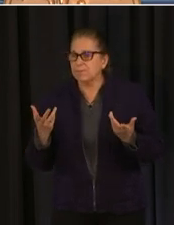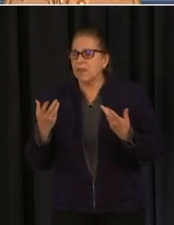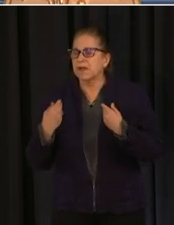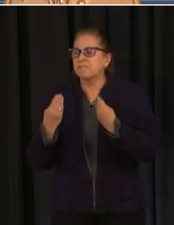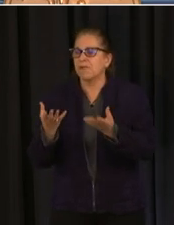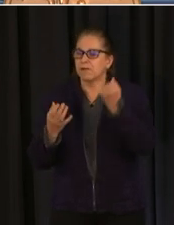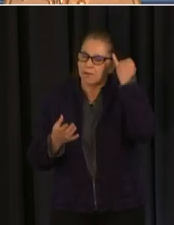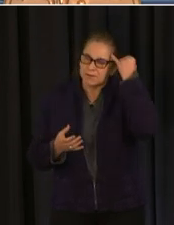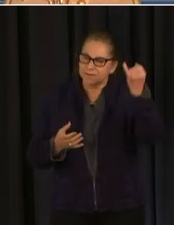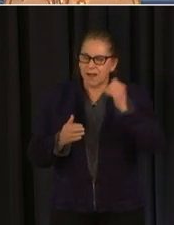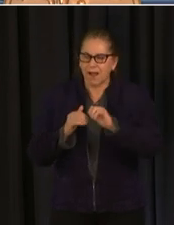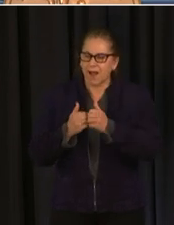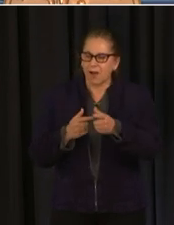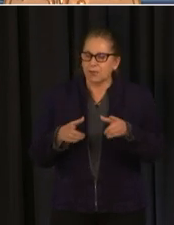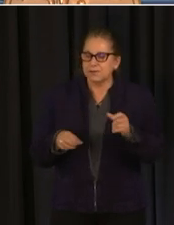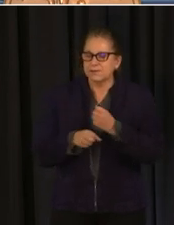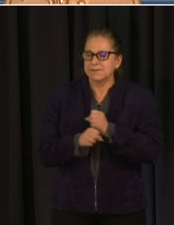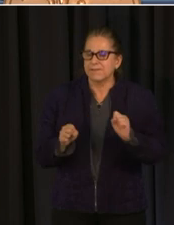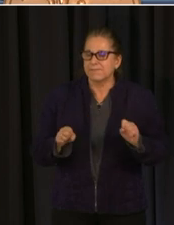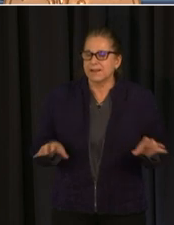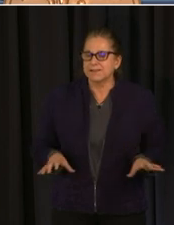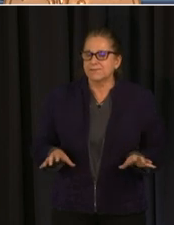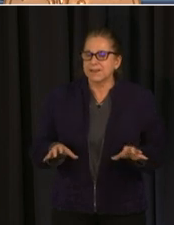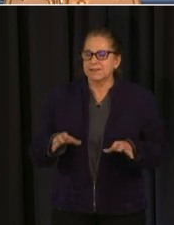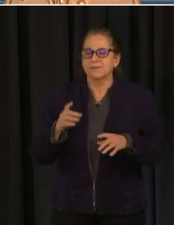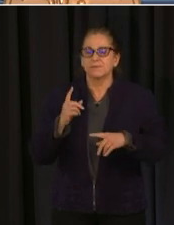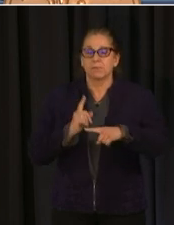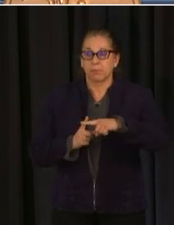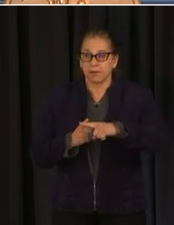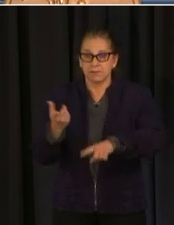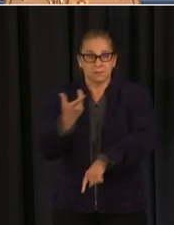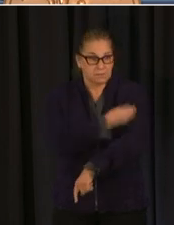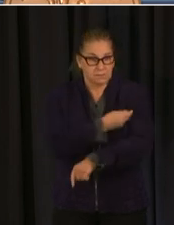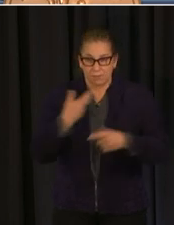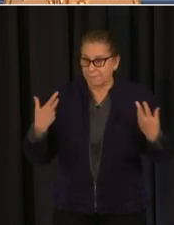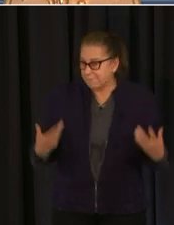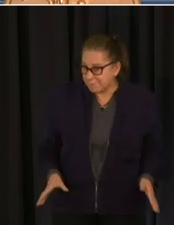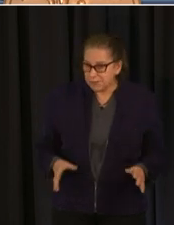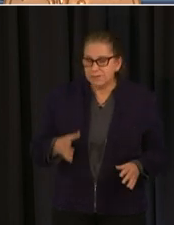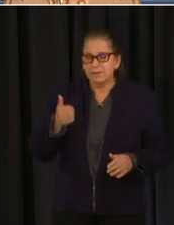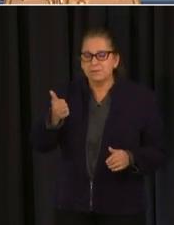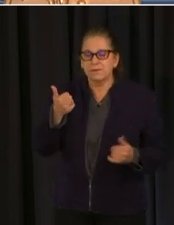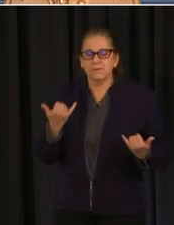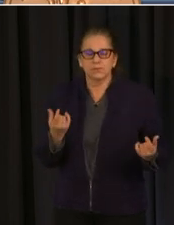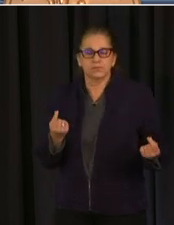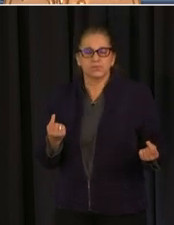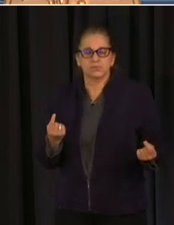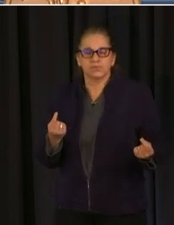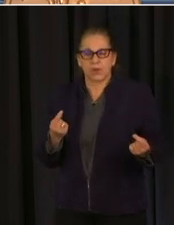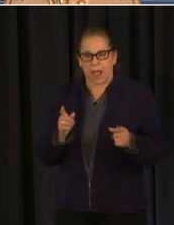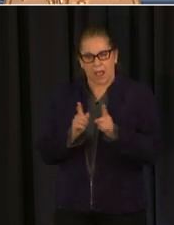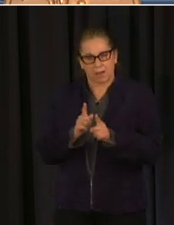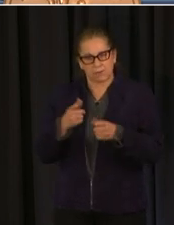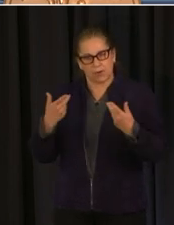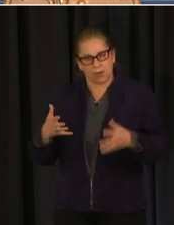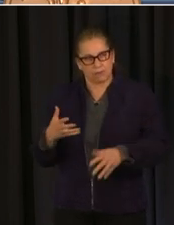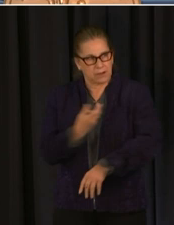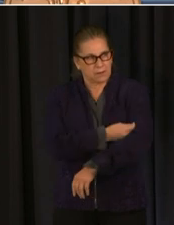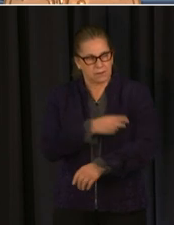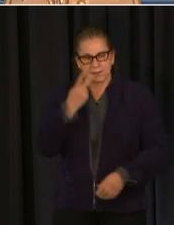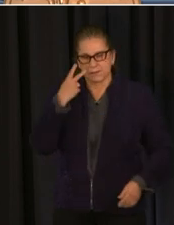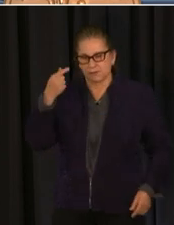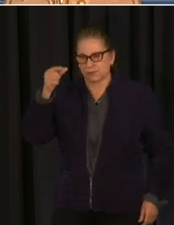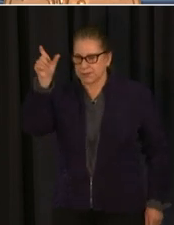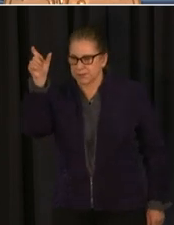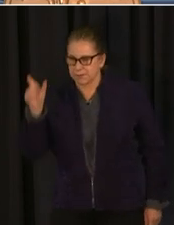uh when they are fully vaccinated and you will notice that the entire column uh is green uh you will